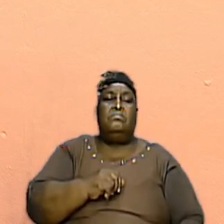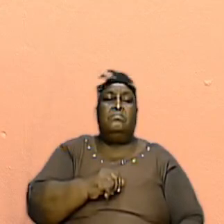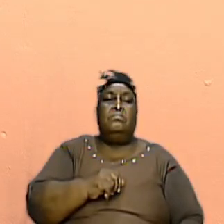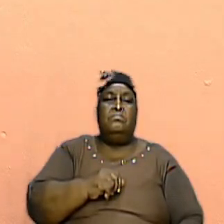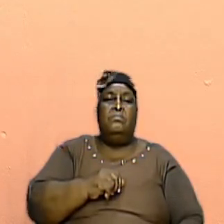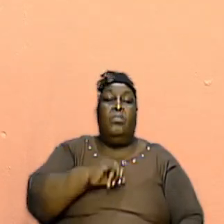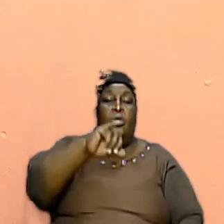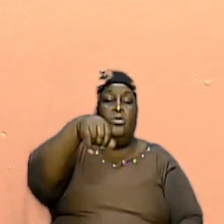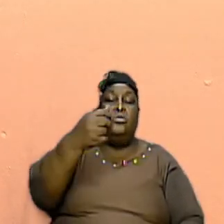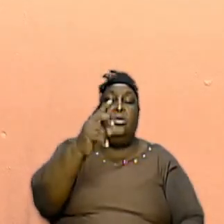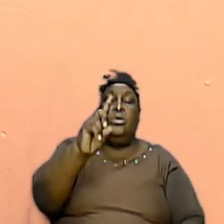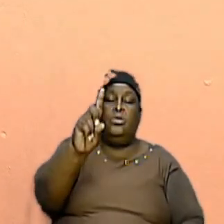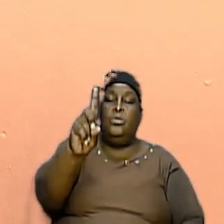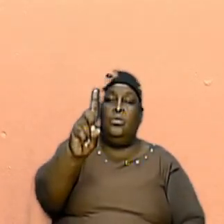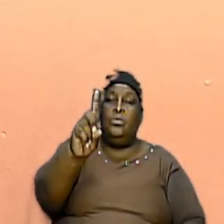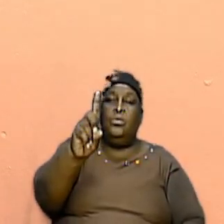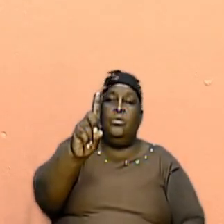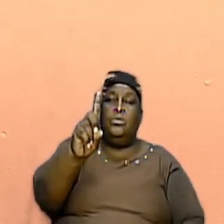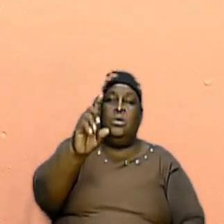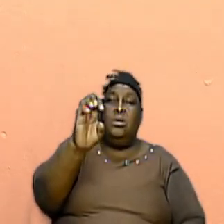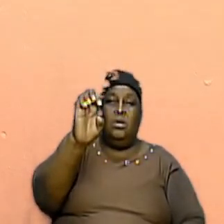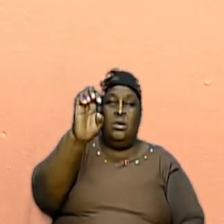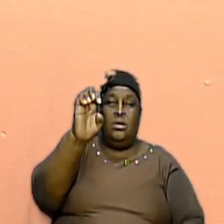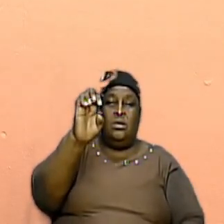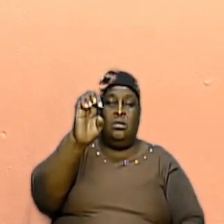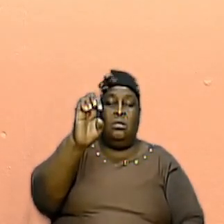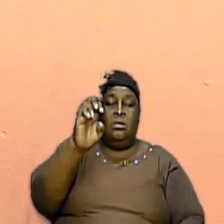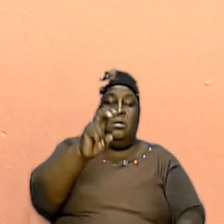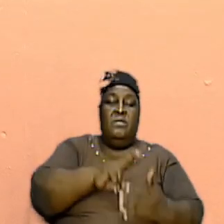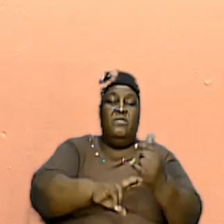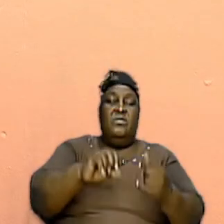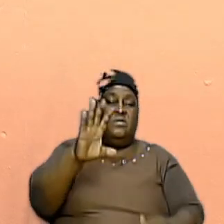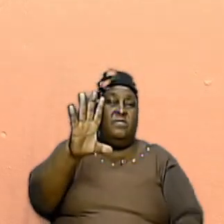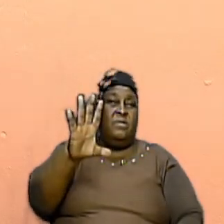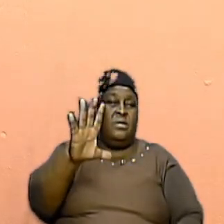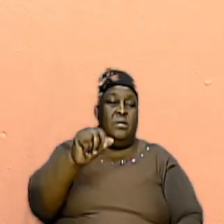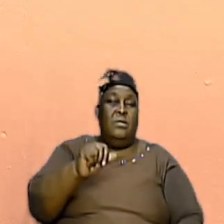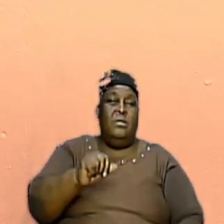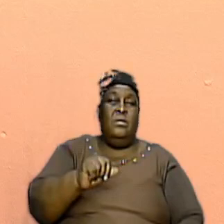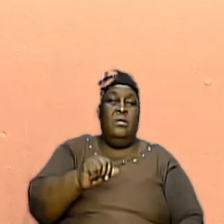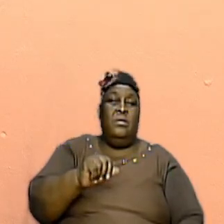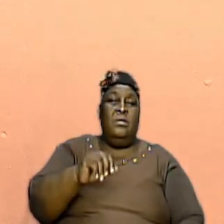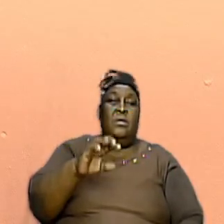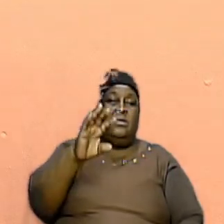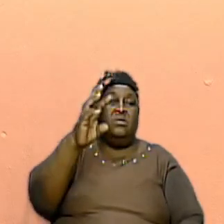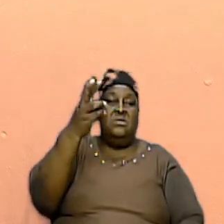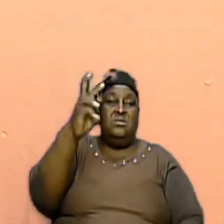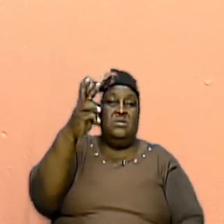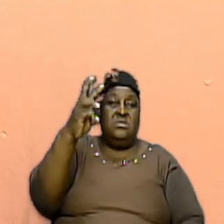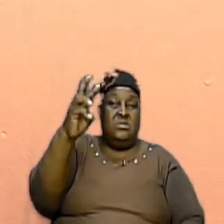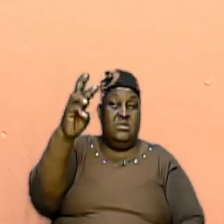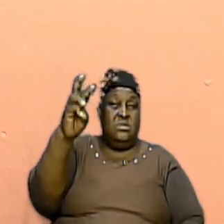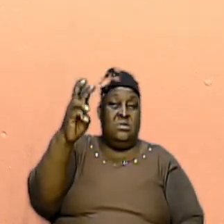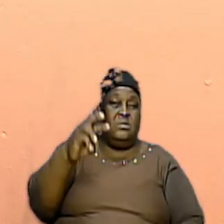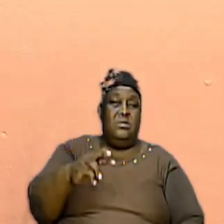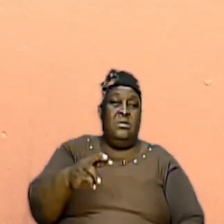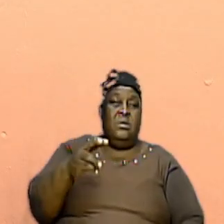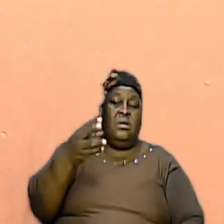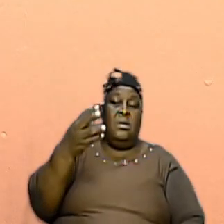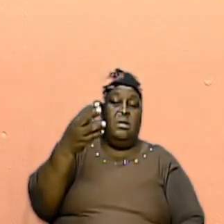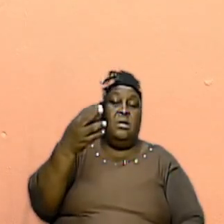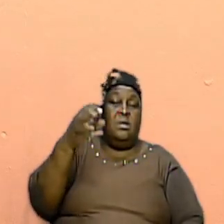Jude The Book Of Jude Verse Five Then Verse Sixteen Then Verse